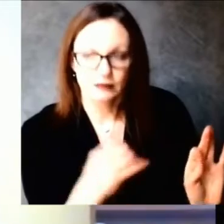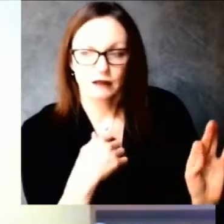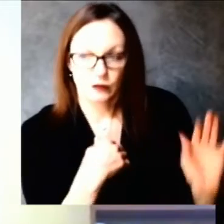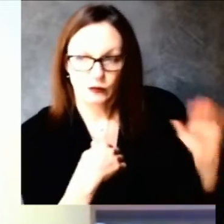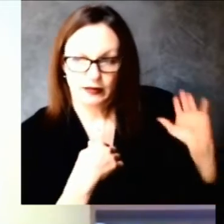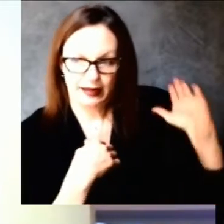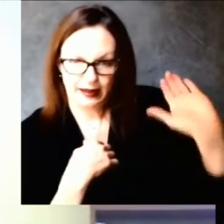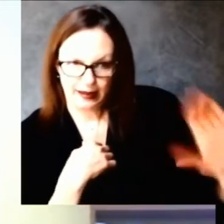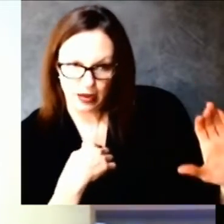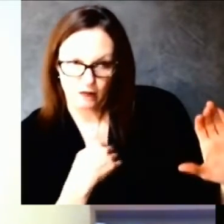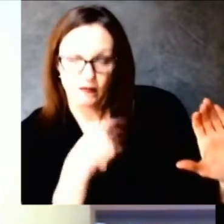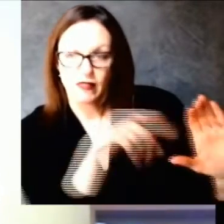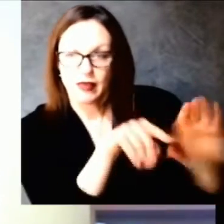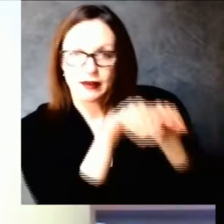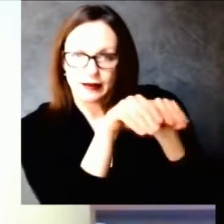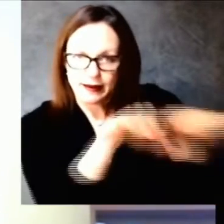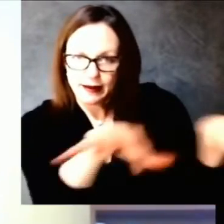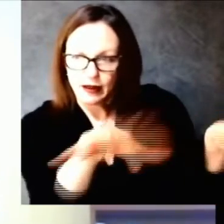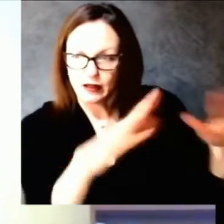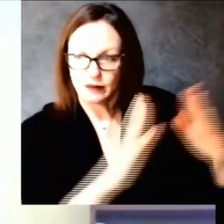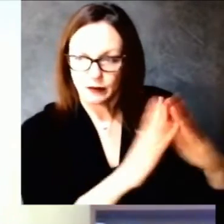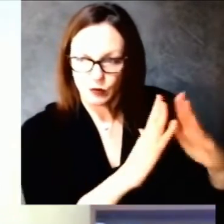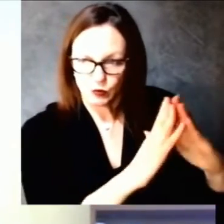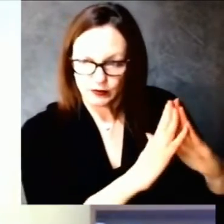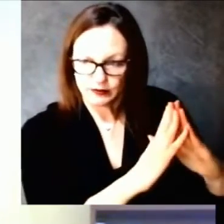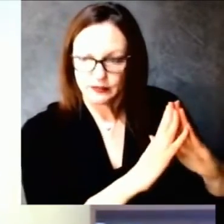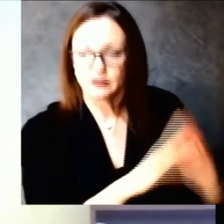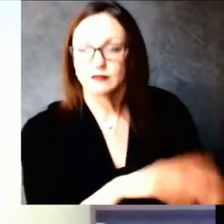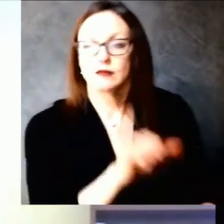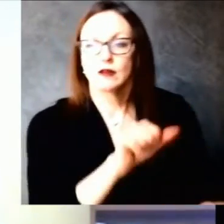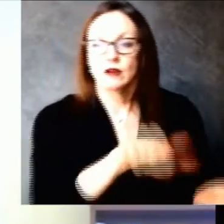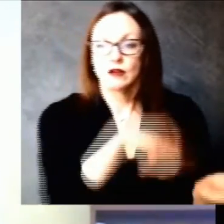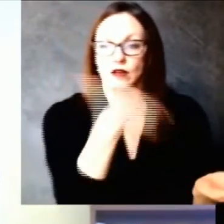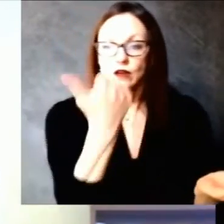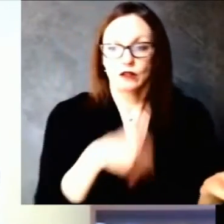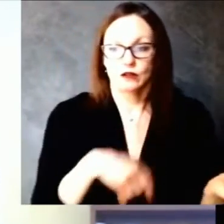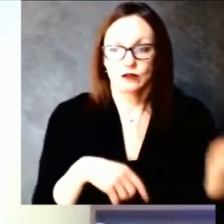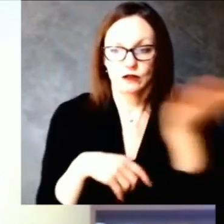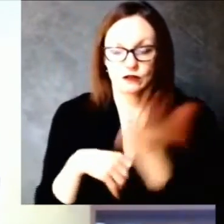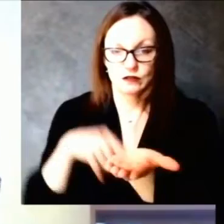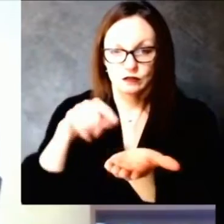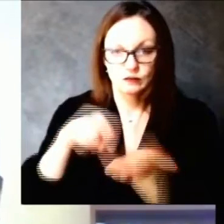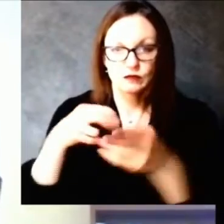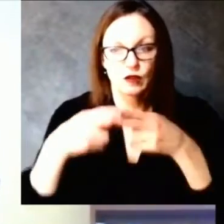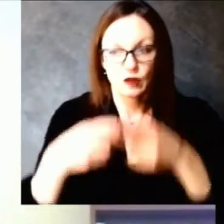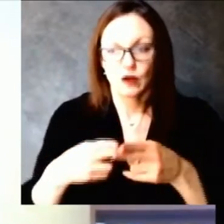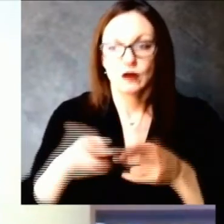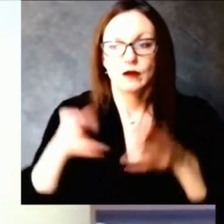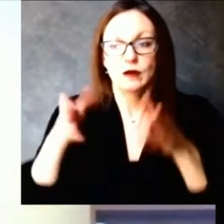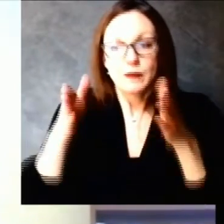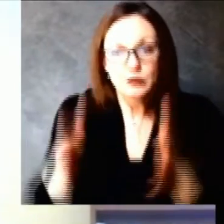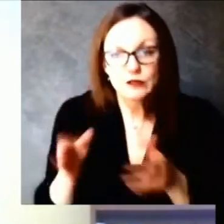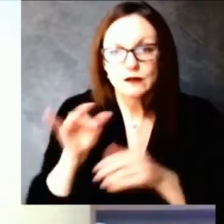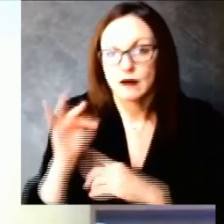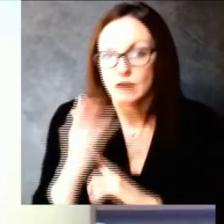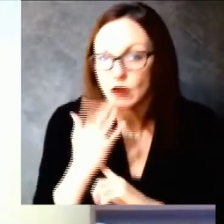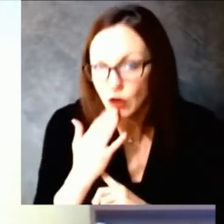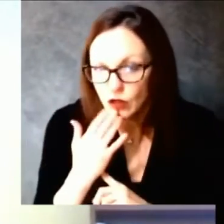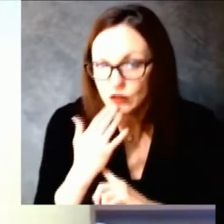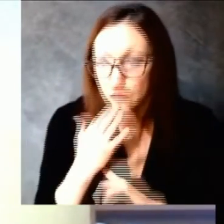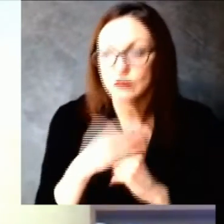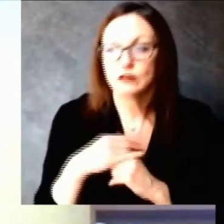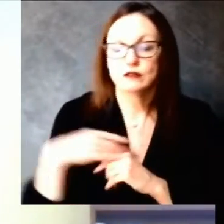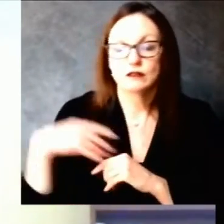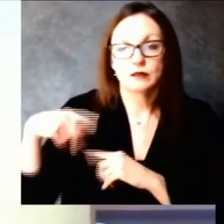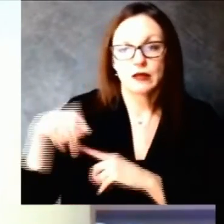what you have mentioned is about public awareness and and outreach to populations and we also know people